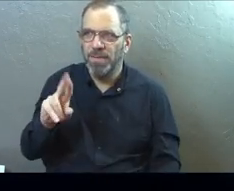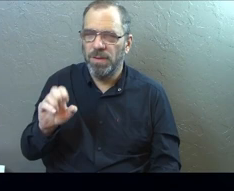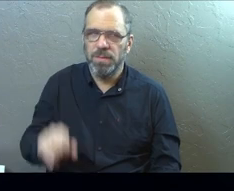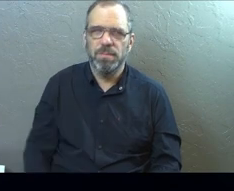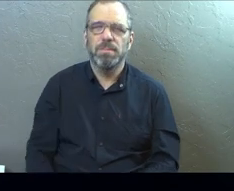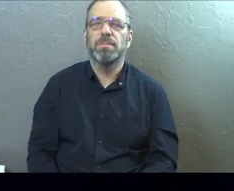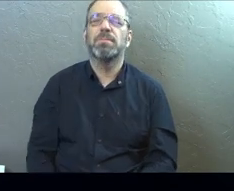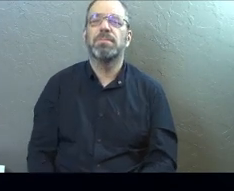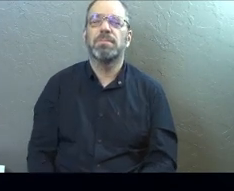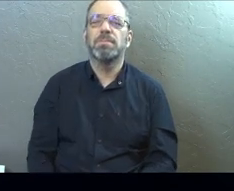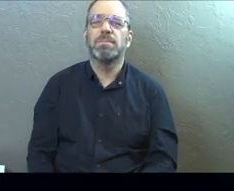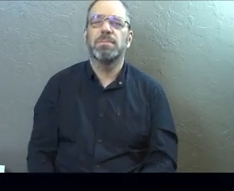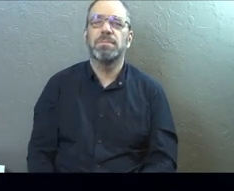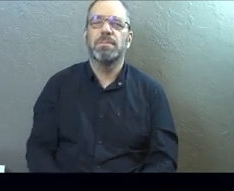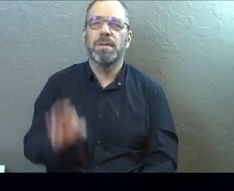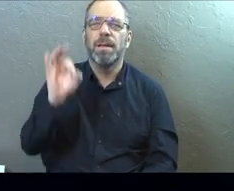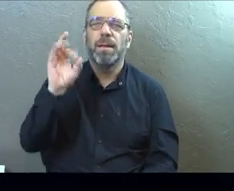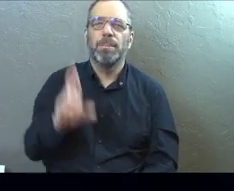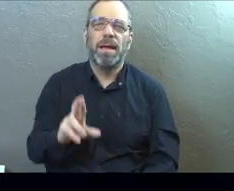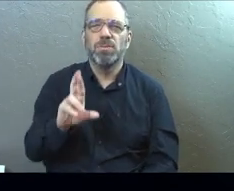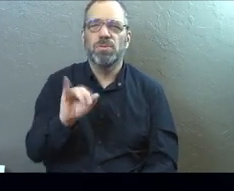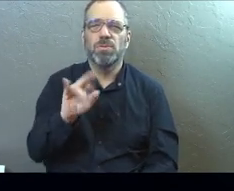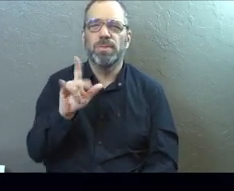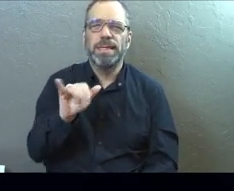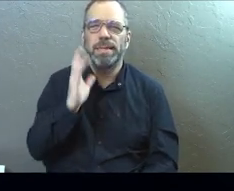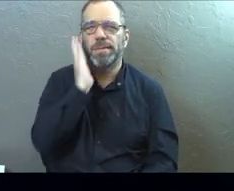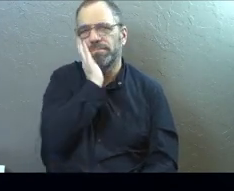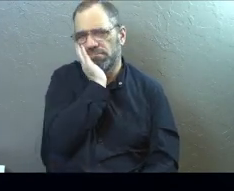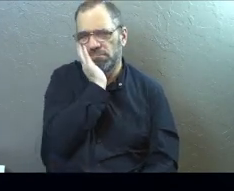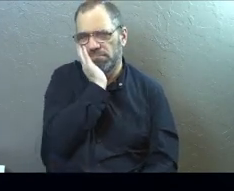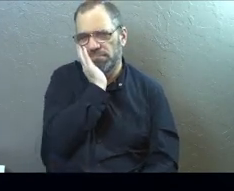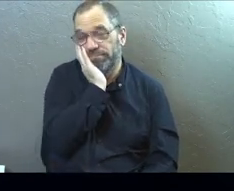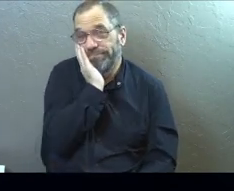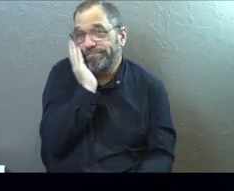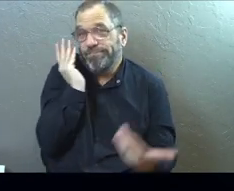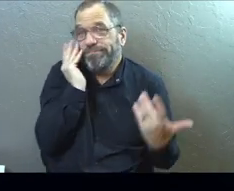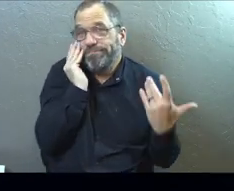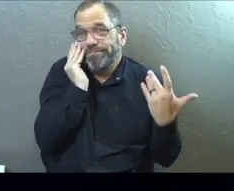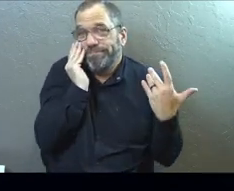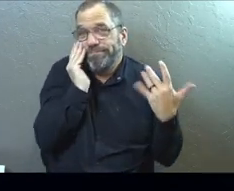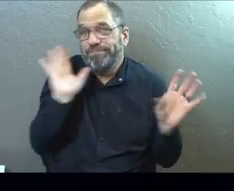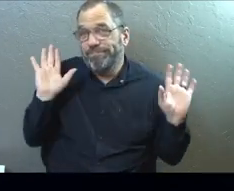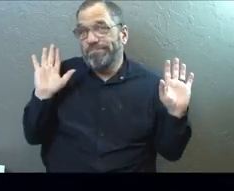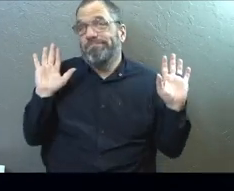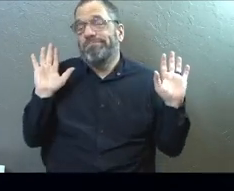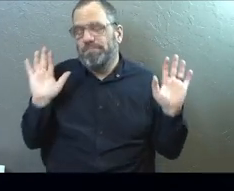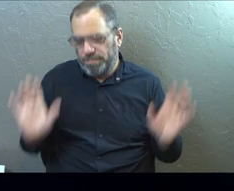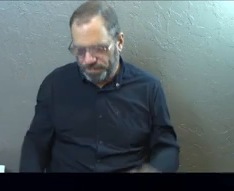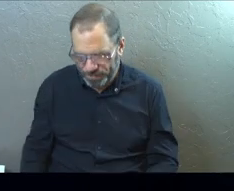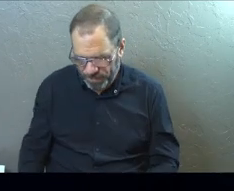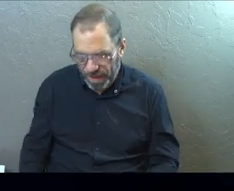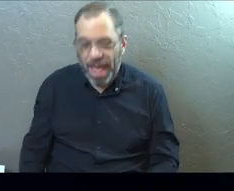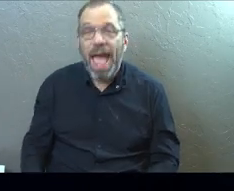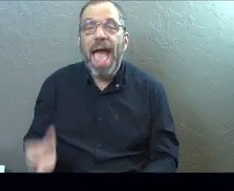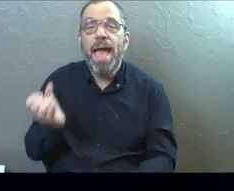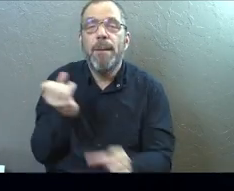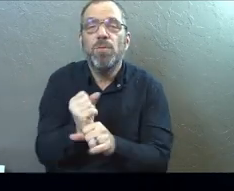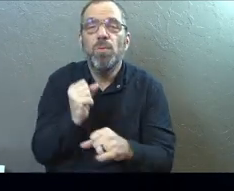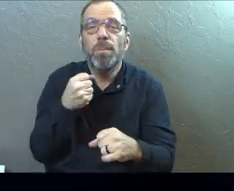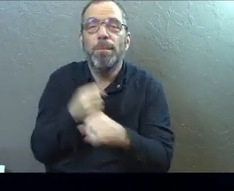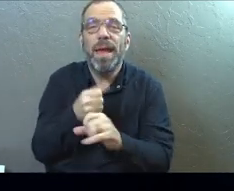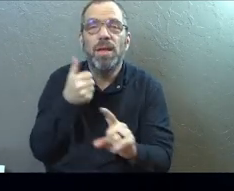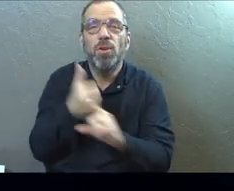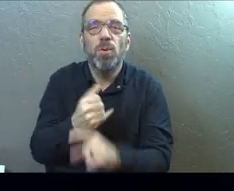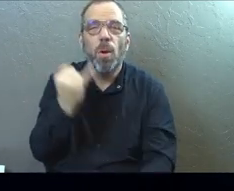You're like, hmm, I don't know. Right? I don't know. And we begin to formulate our own